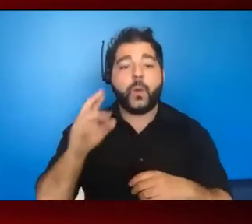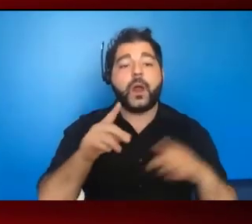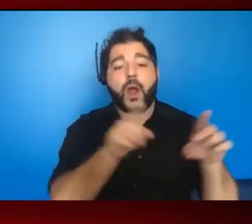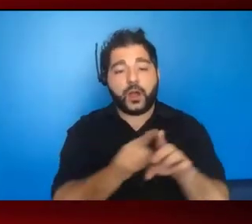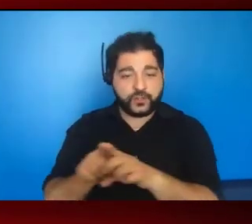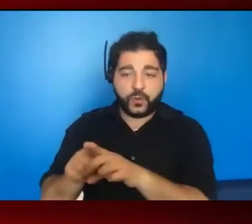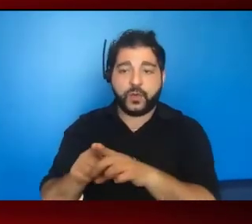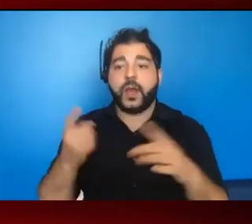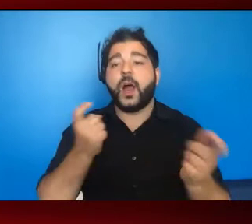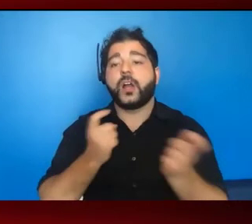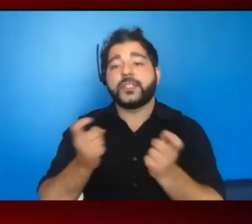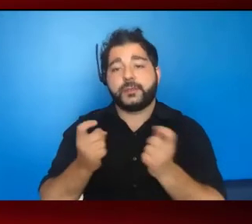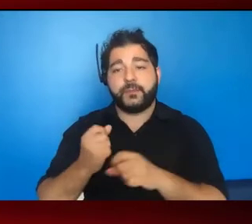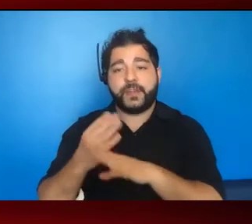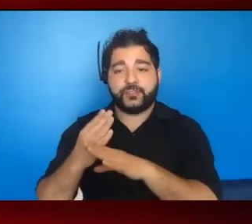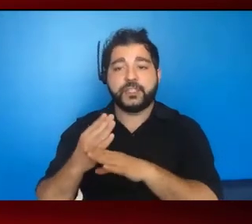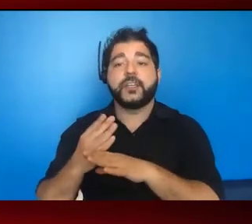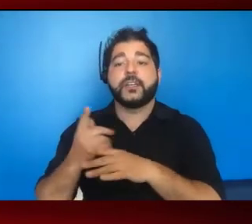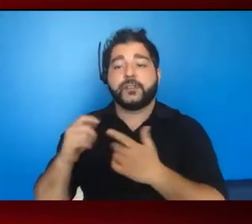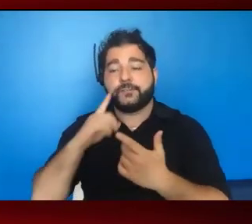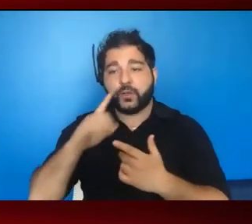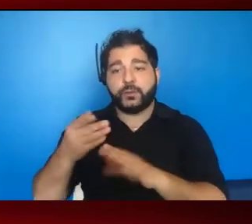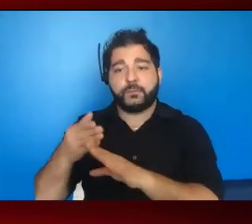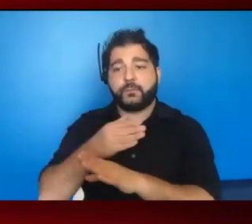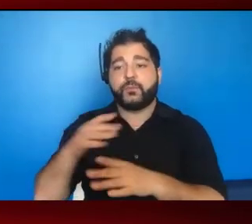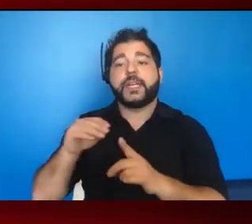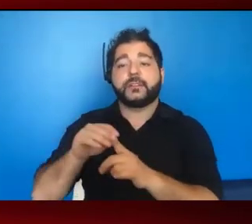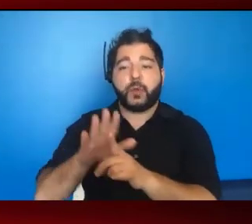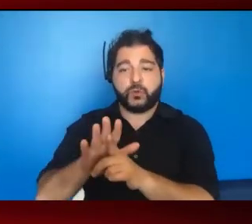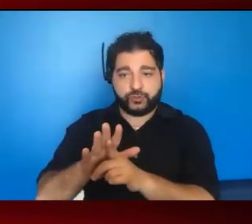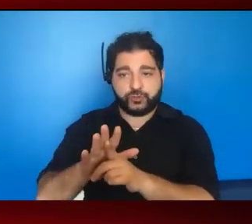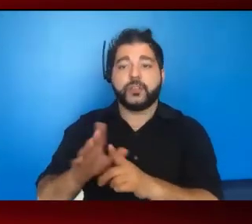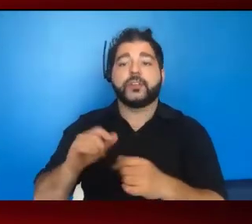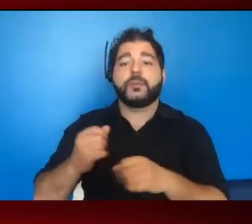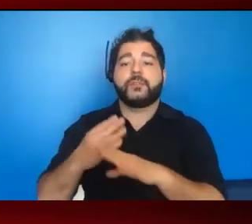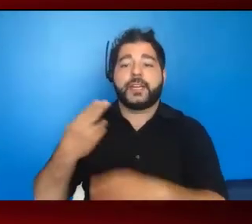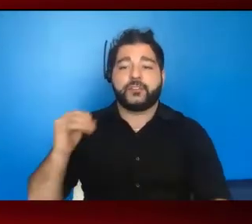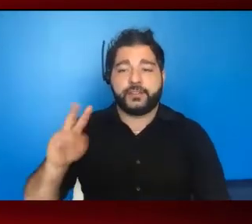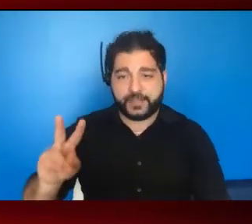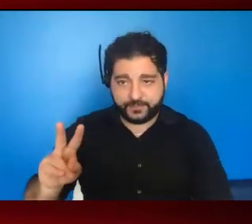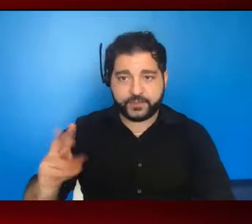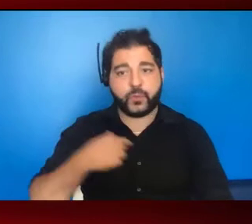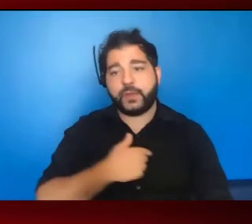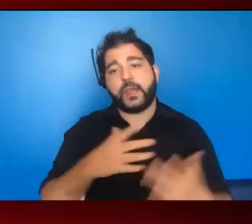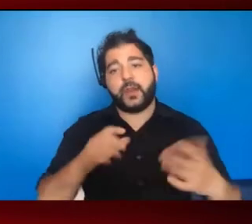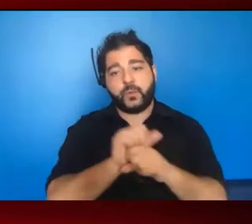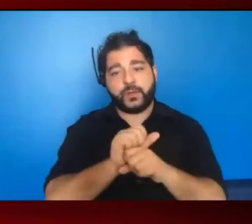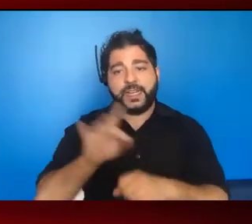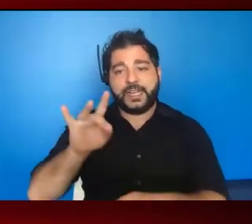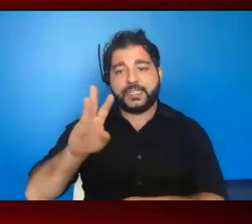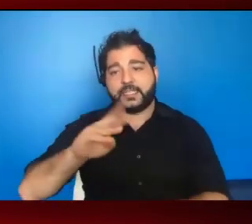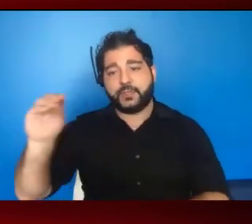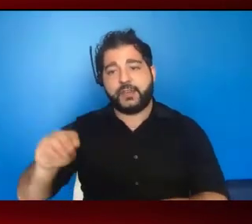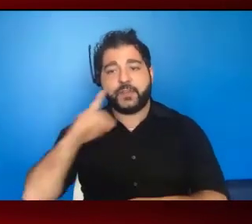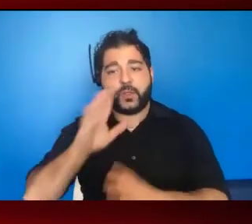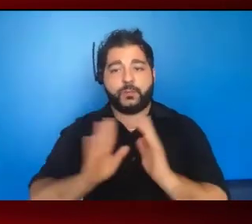harnessing prevention in the form of pre-exposure prophylaxis to prevent HIV. So we have work to do. 86% of those with